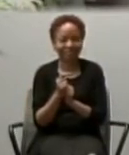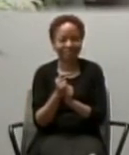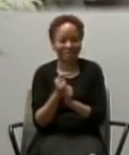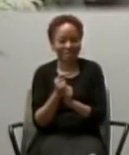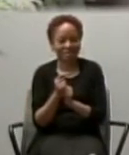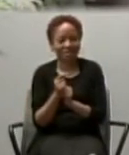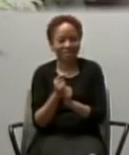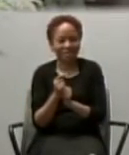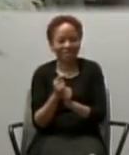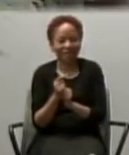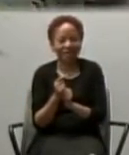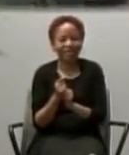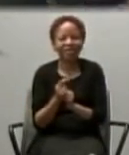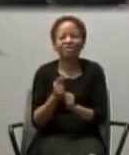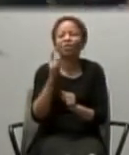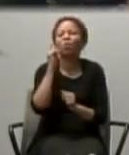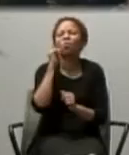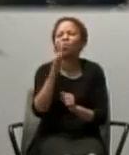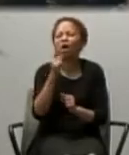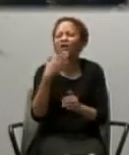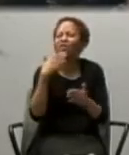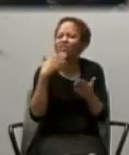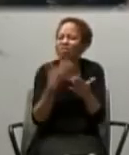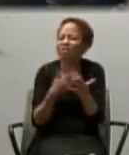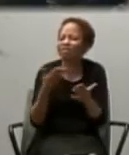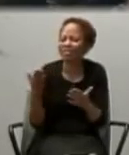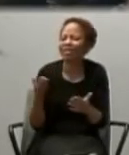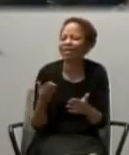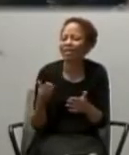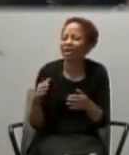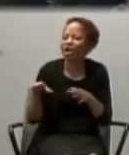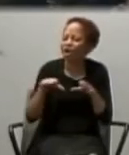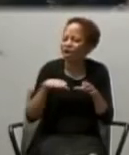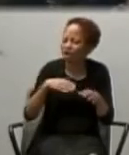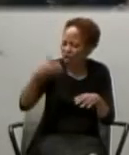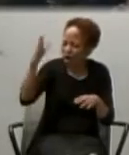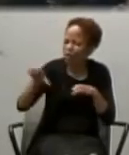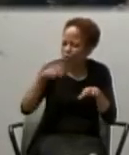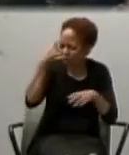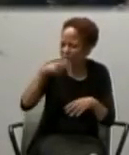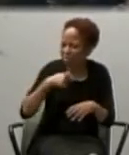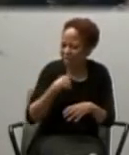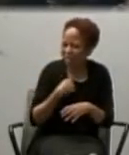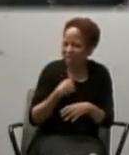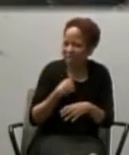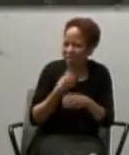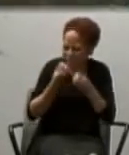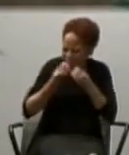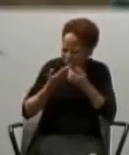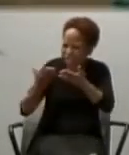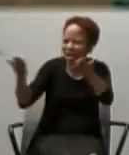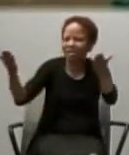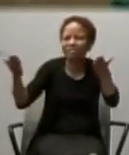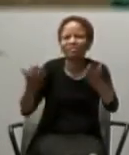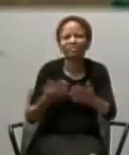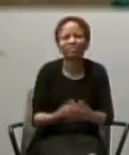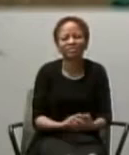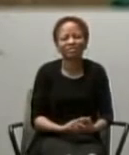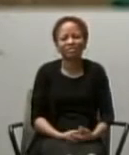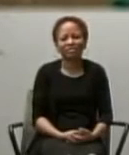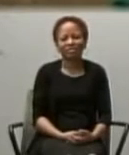that God has done for us. And, let me end, by adding something, that I've also said before.